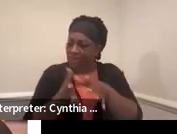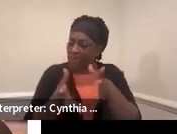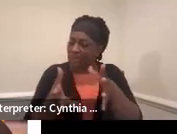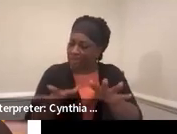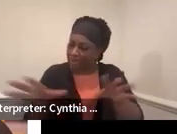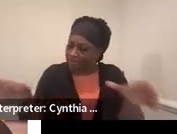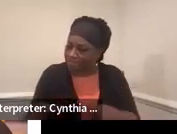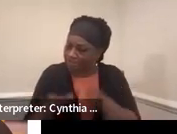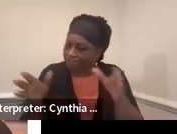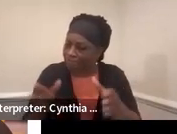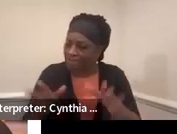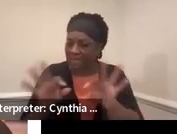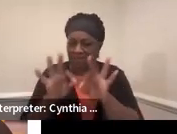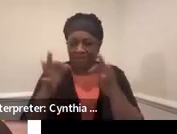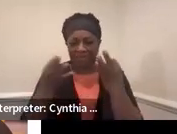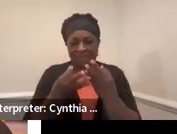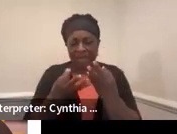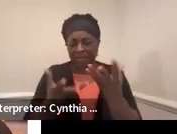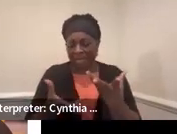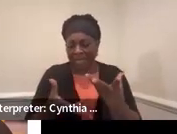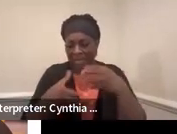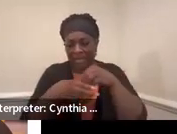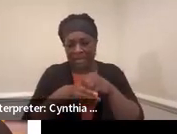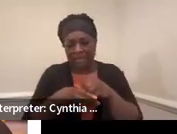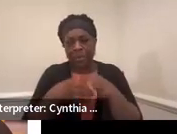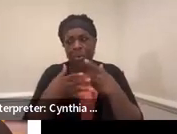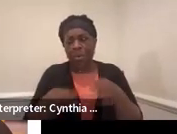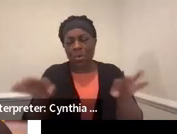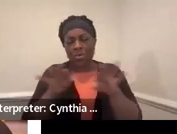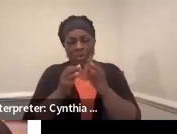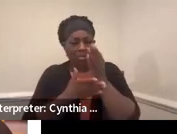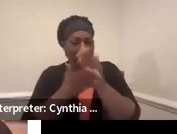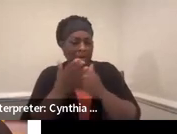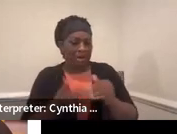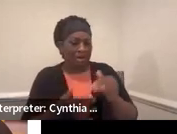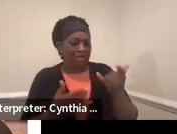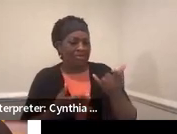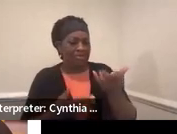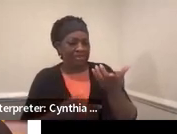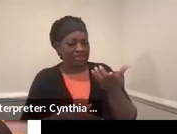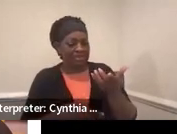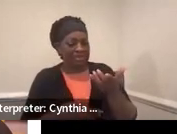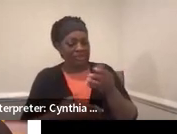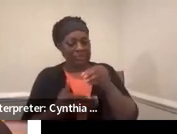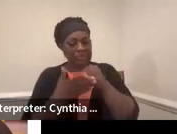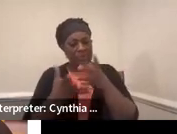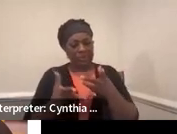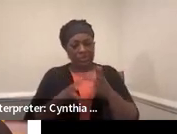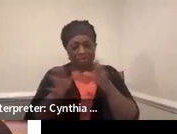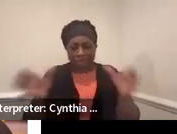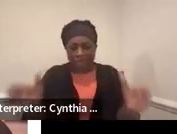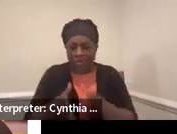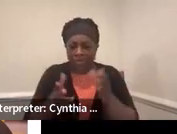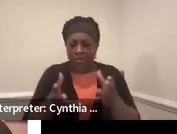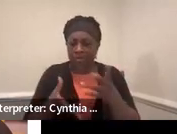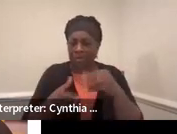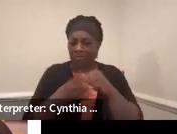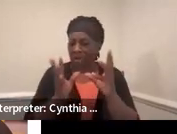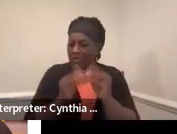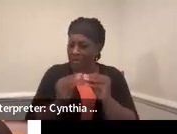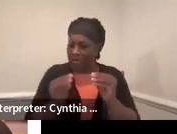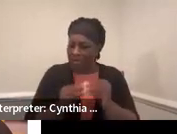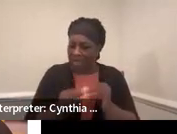engagement piece is very important. Assessments are huge. Students should be encouraged to attend their meetings.